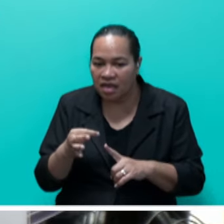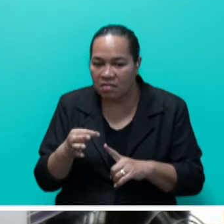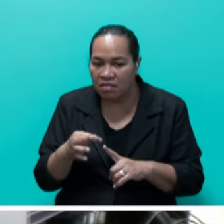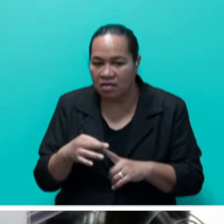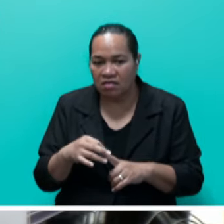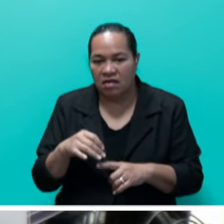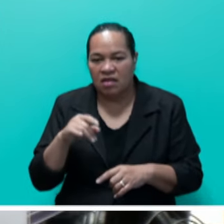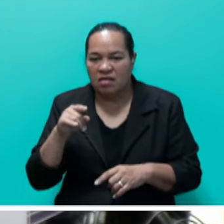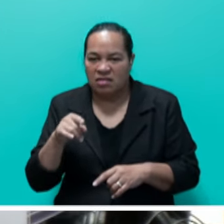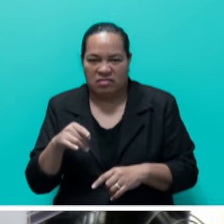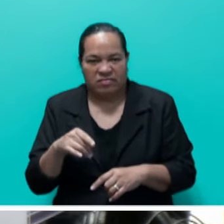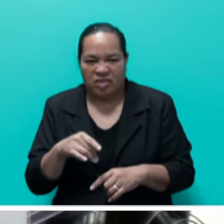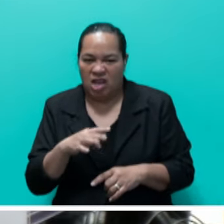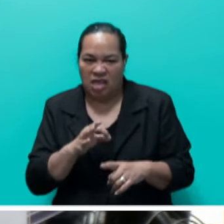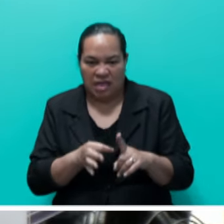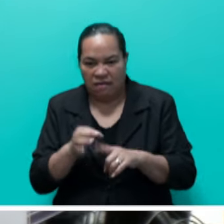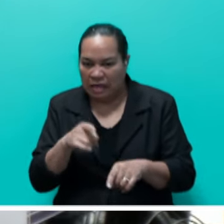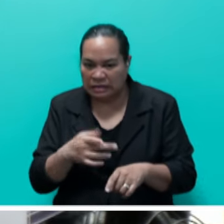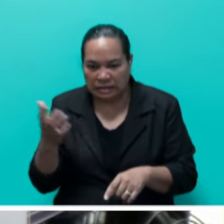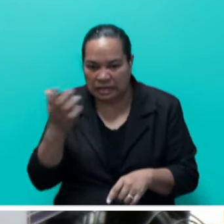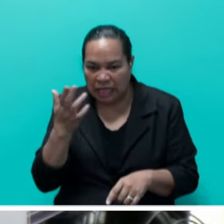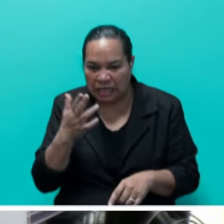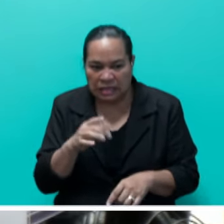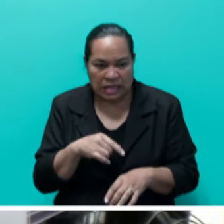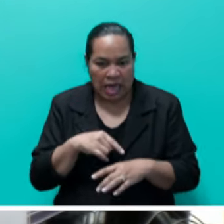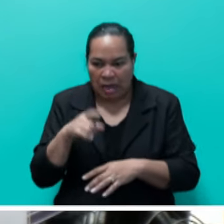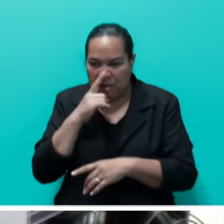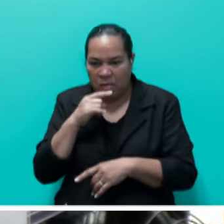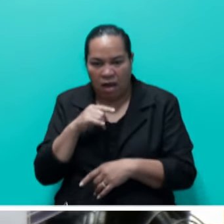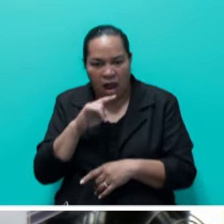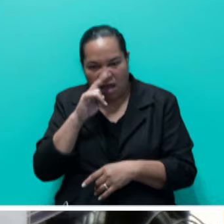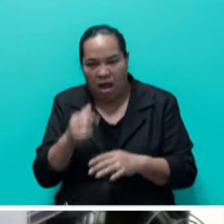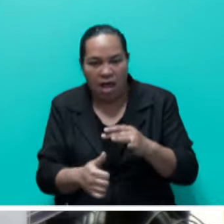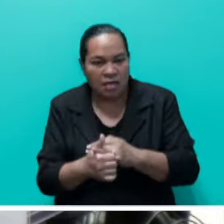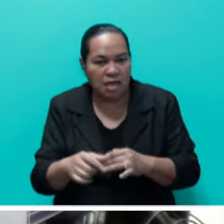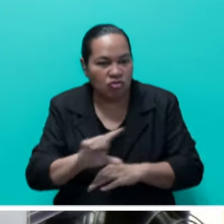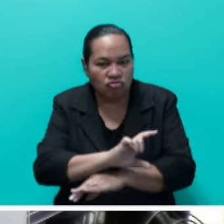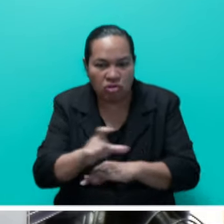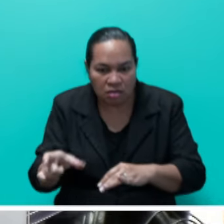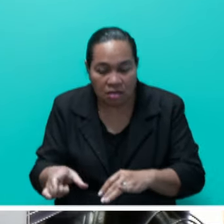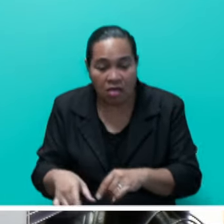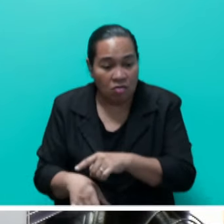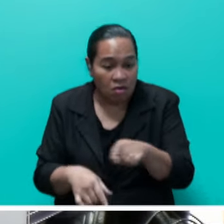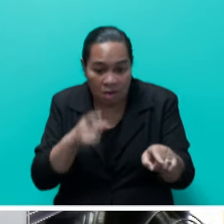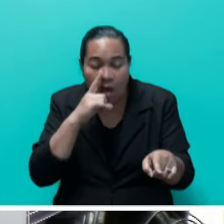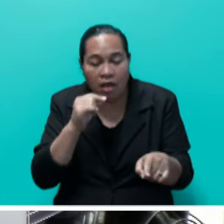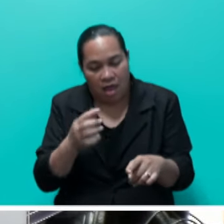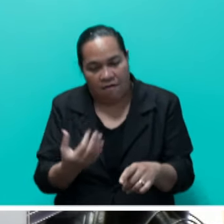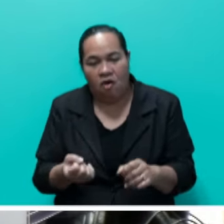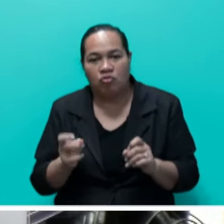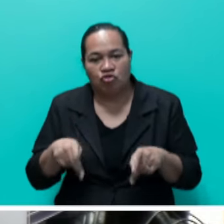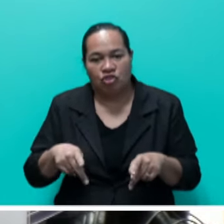on public rights to the excess for sure, they have an opportunity to appeal against that decision.